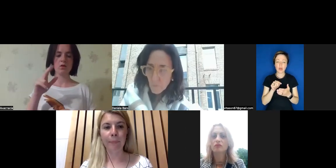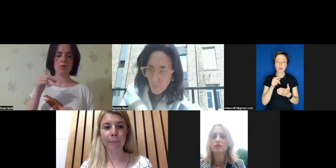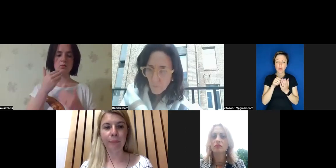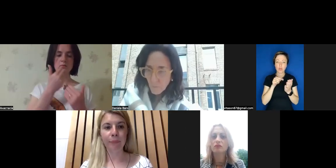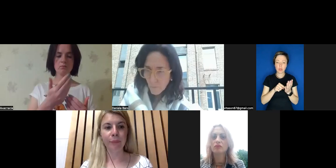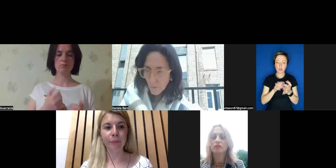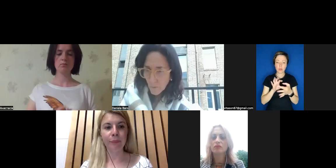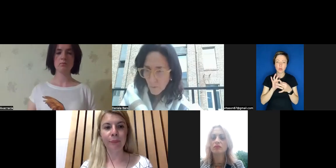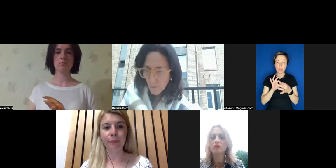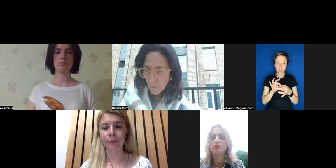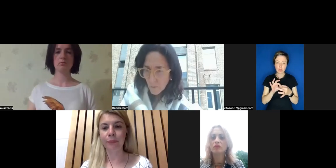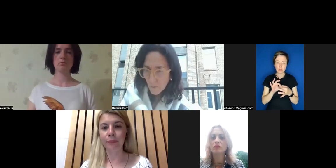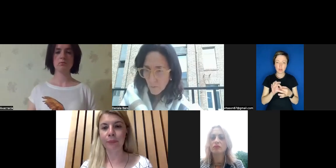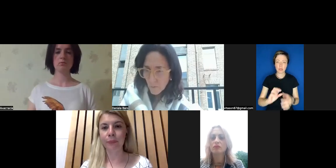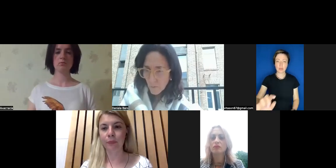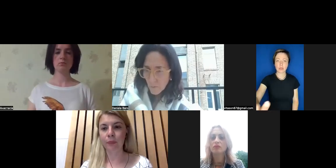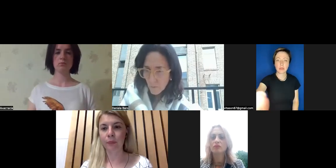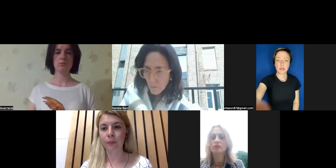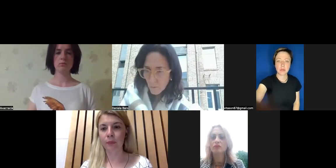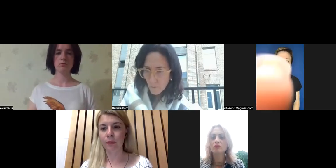Olga, we will share the contact.